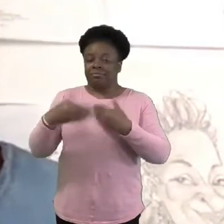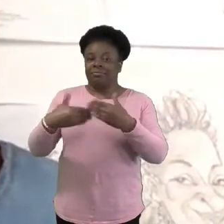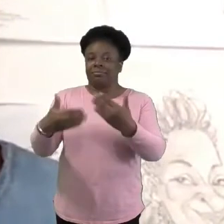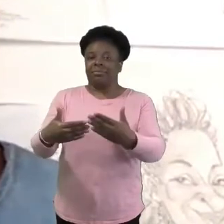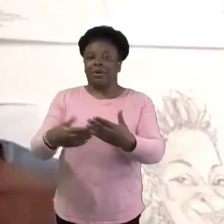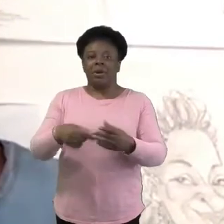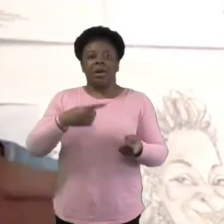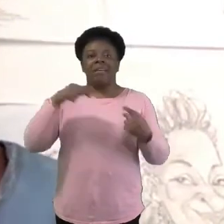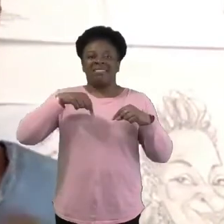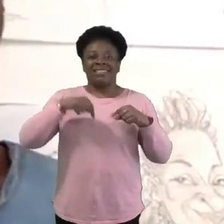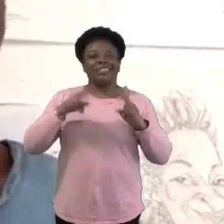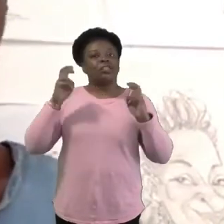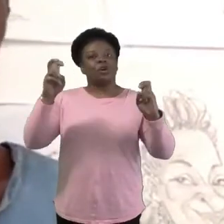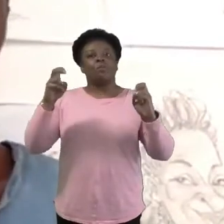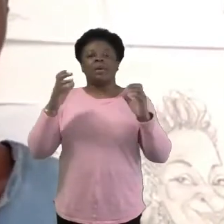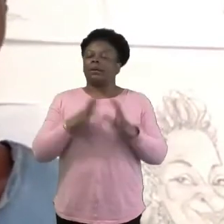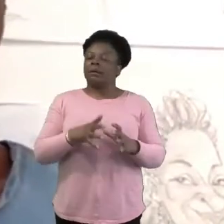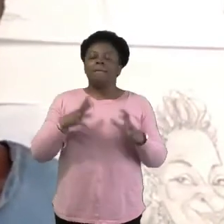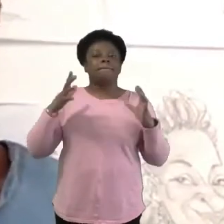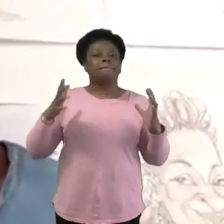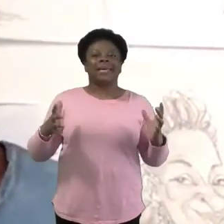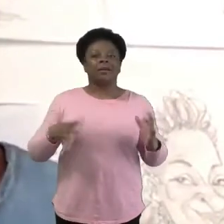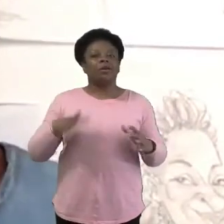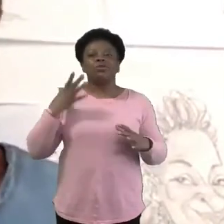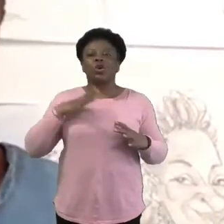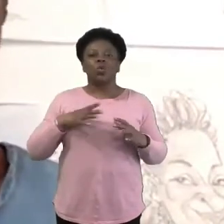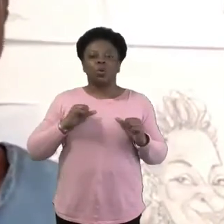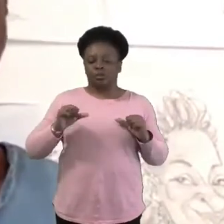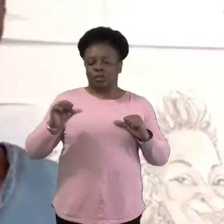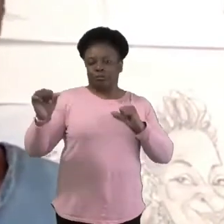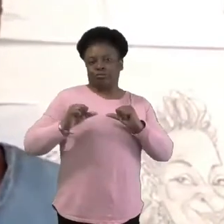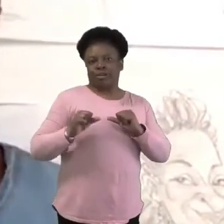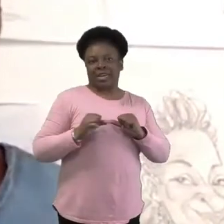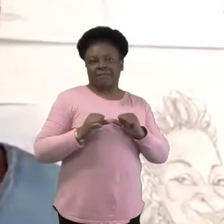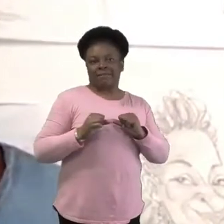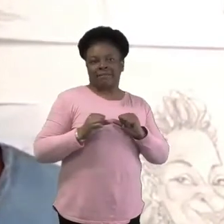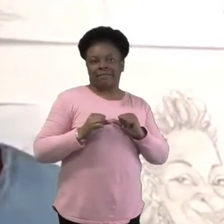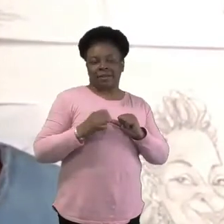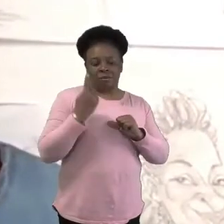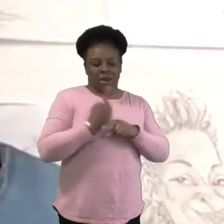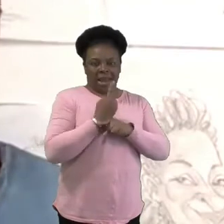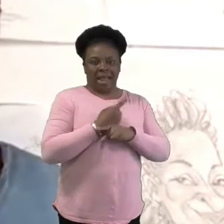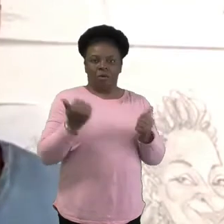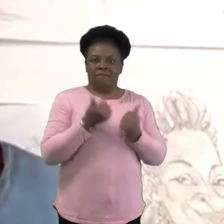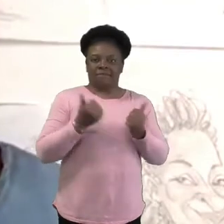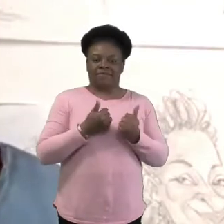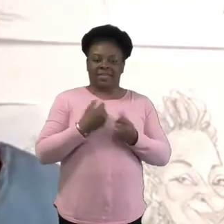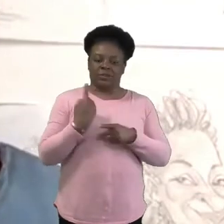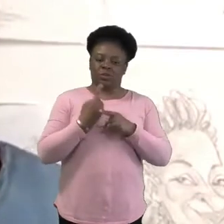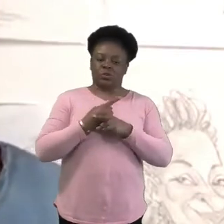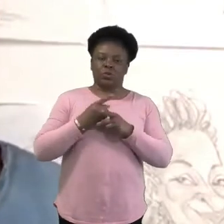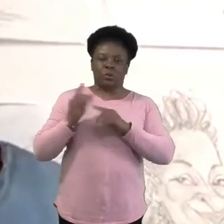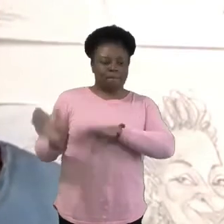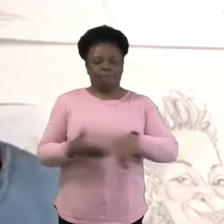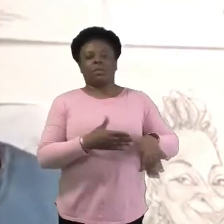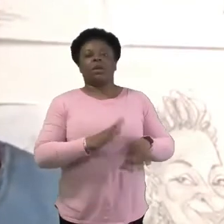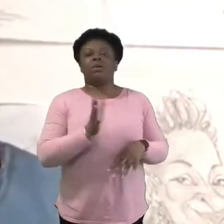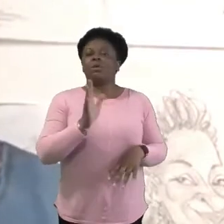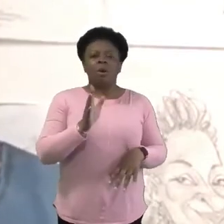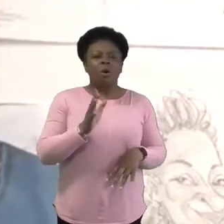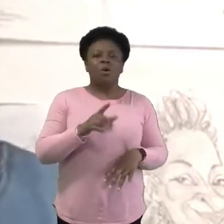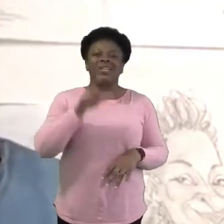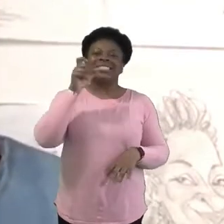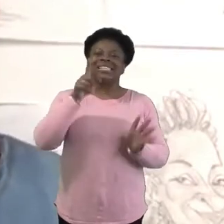This is the, this is the quacks of our church. Church does not happen without CYF. just, it, the body of Christ does not exist without